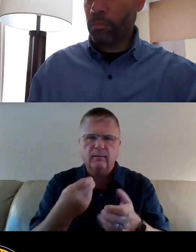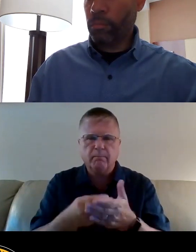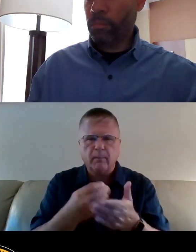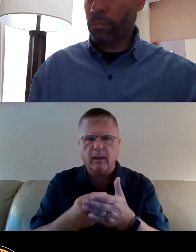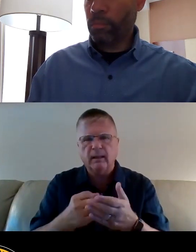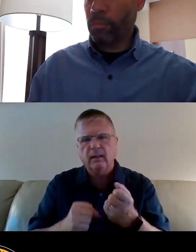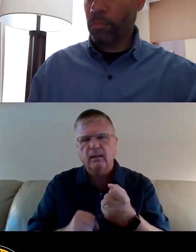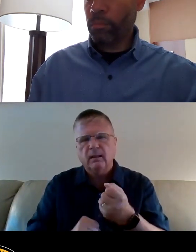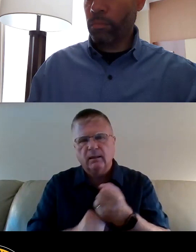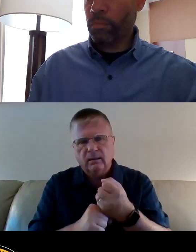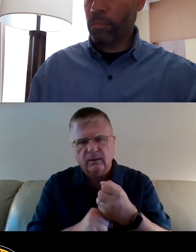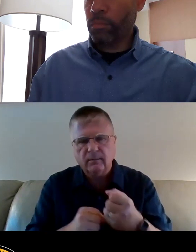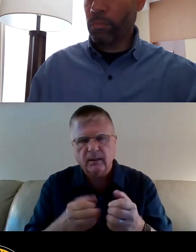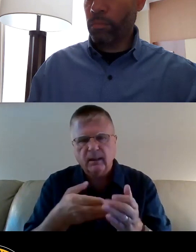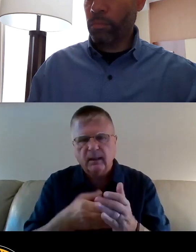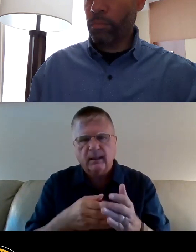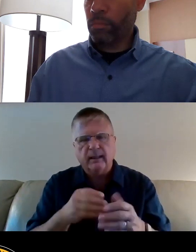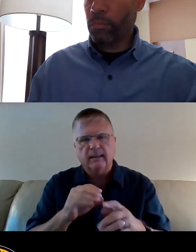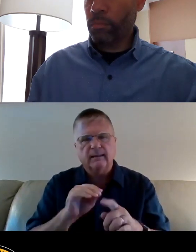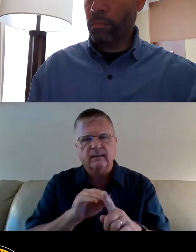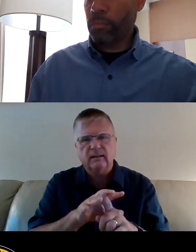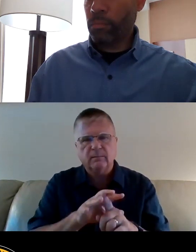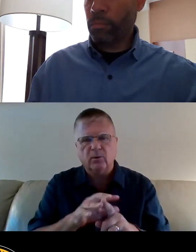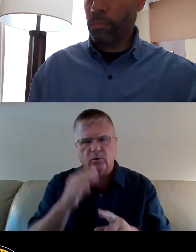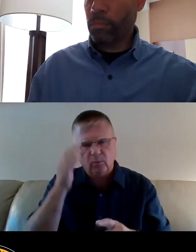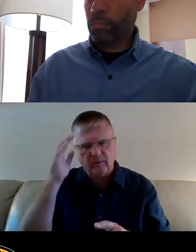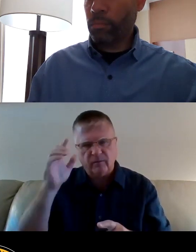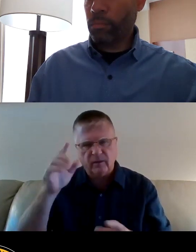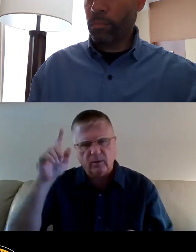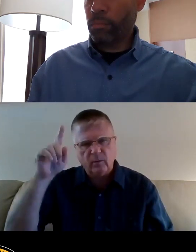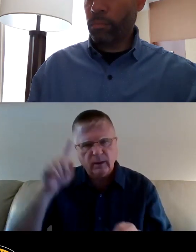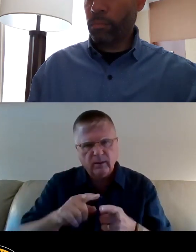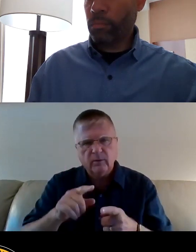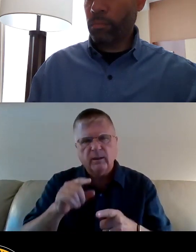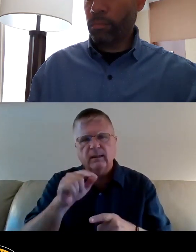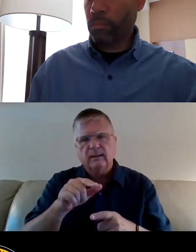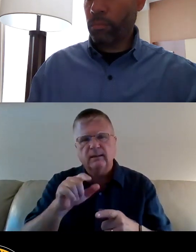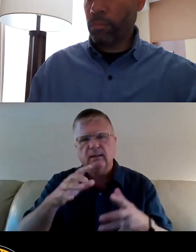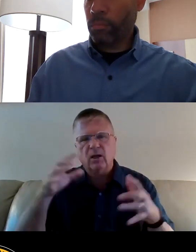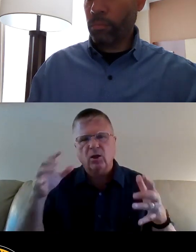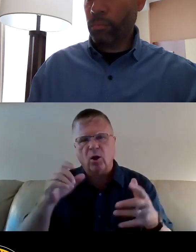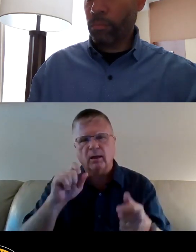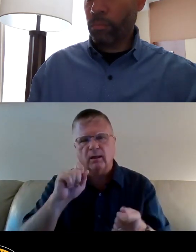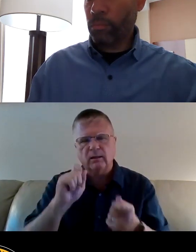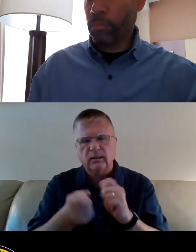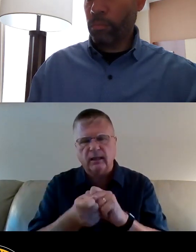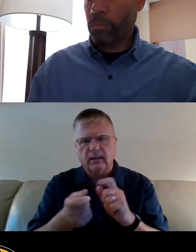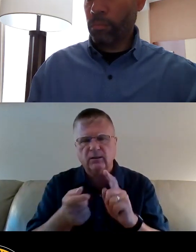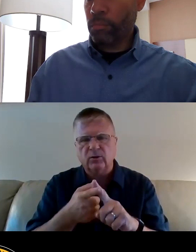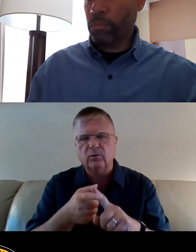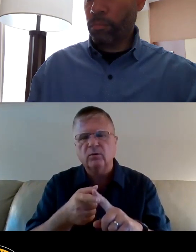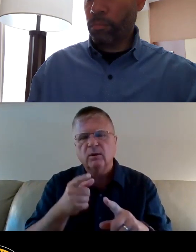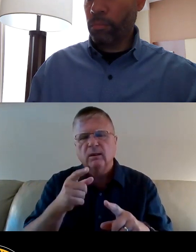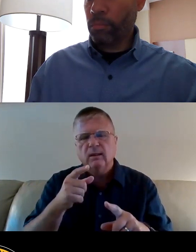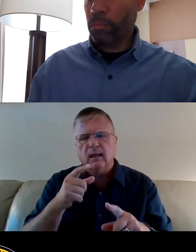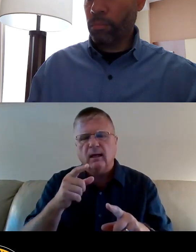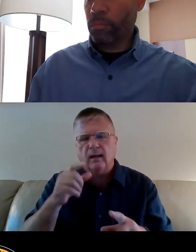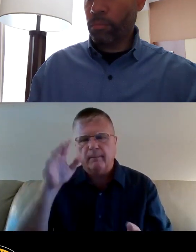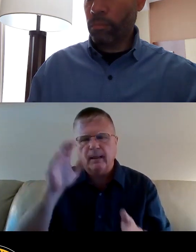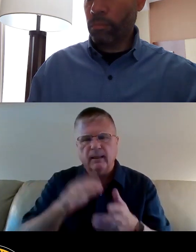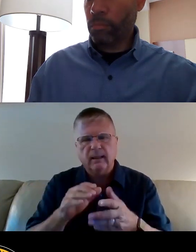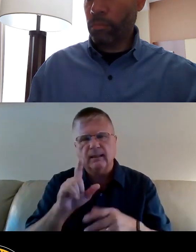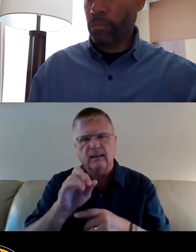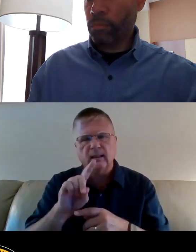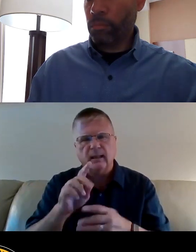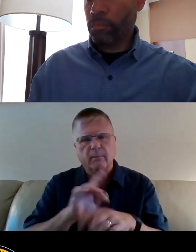exposure. We at Grounded believe this level of risk could be reduced drastically through a shift to a prevention model to address lead exposure and lead poisoning in children.